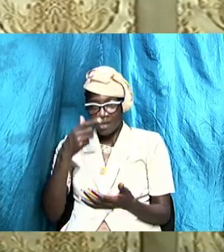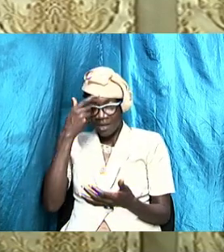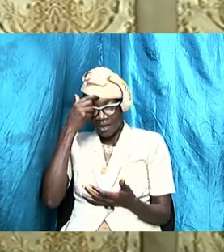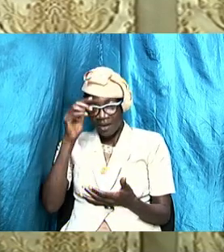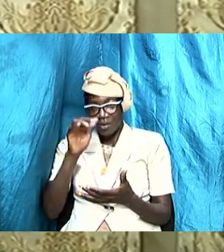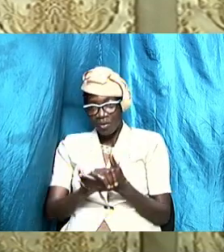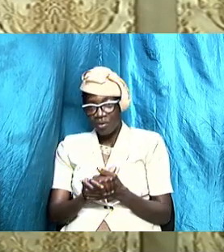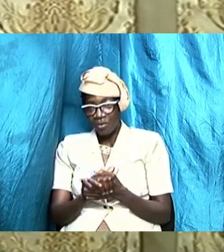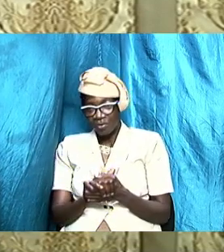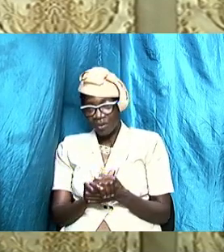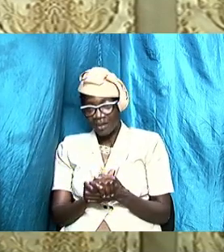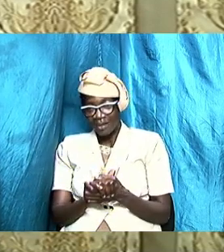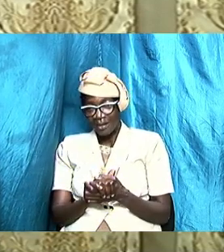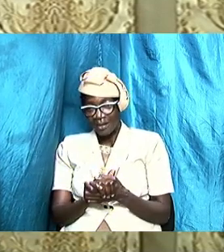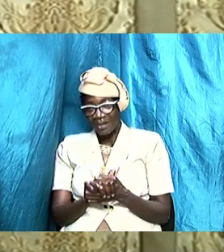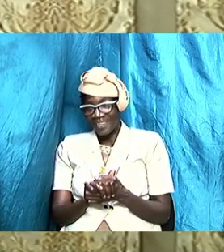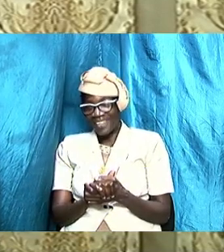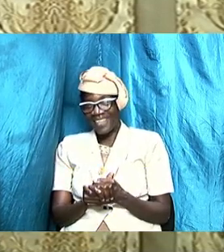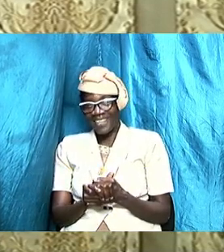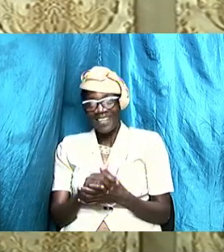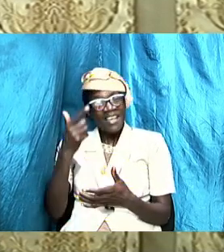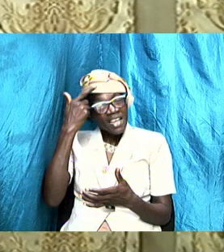you are a jellyfish husband